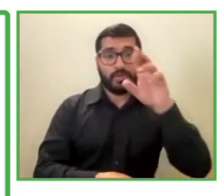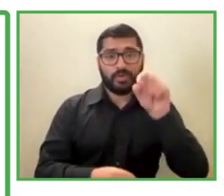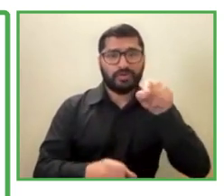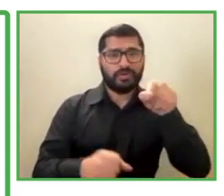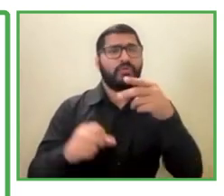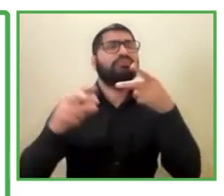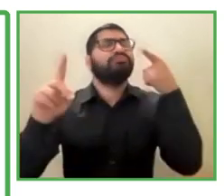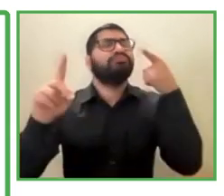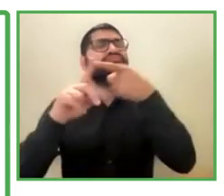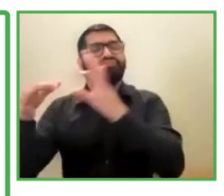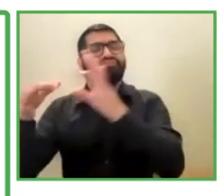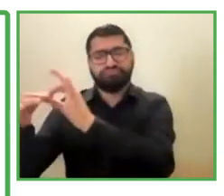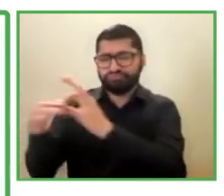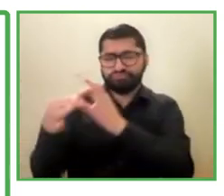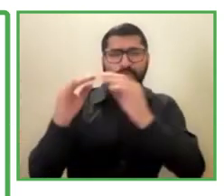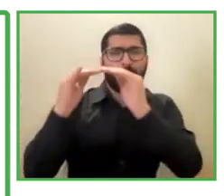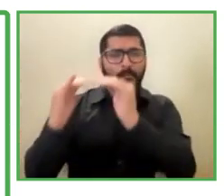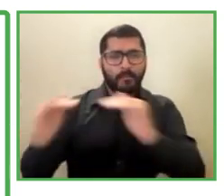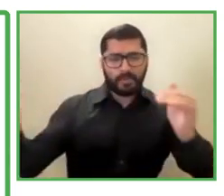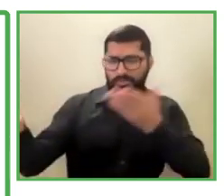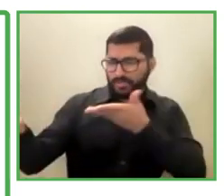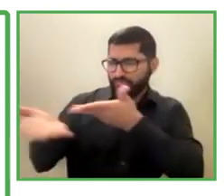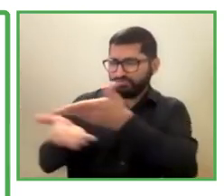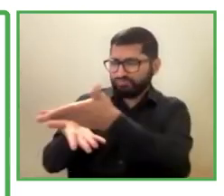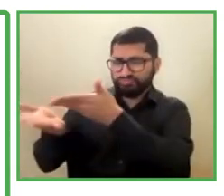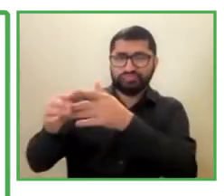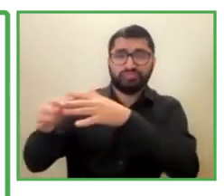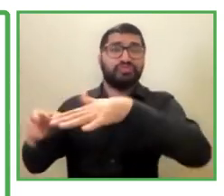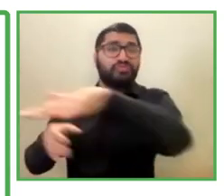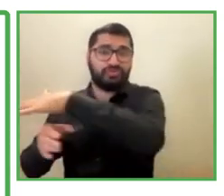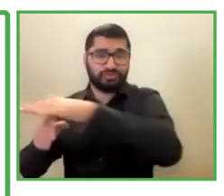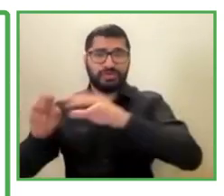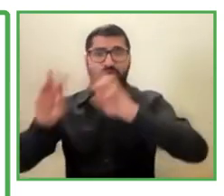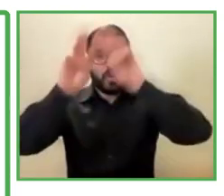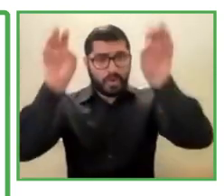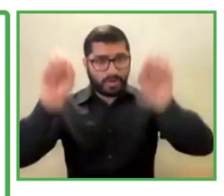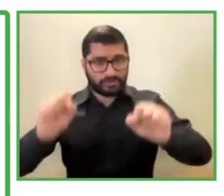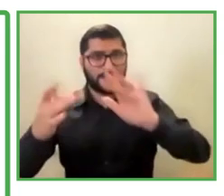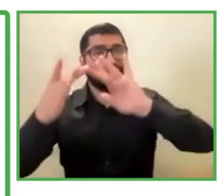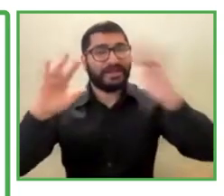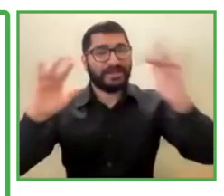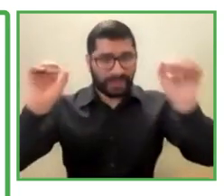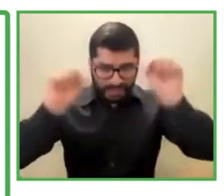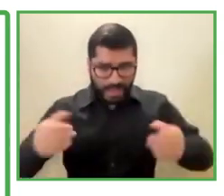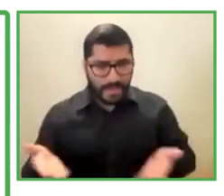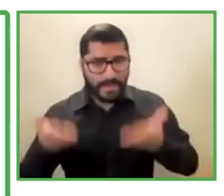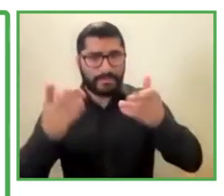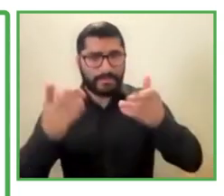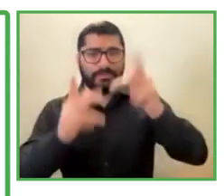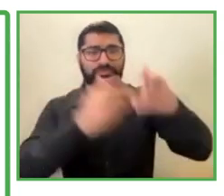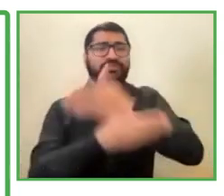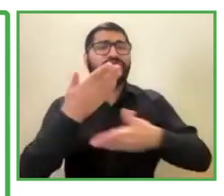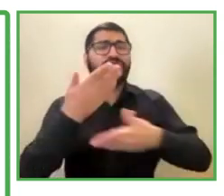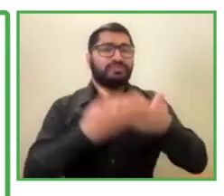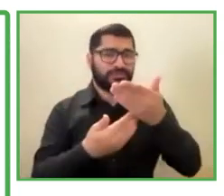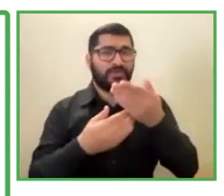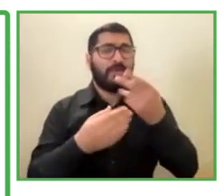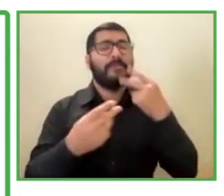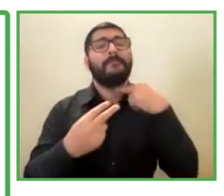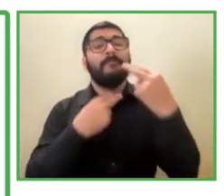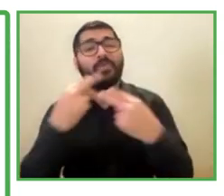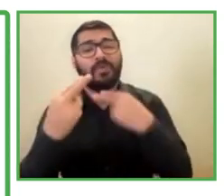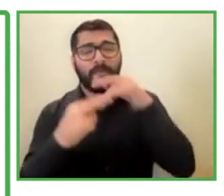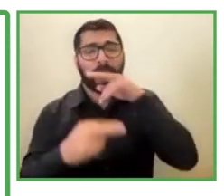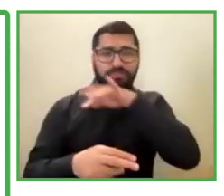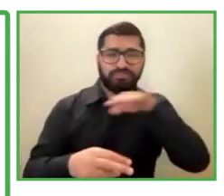for our employees with disability where their voices are heard. So because, you know, we may not know what is happening on the ground, say, for example,